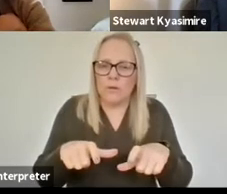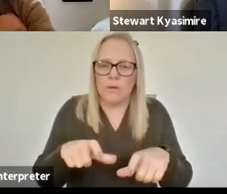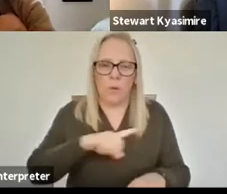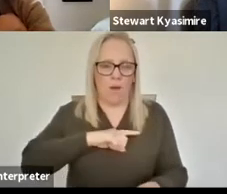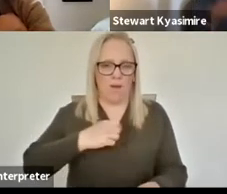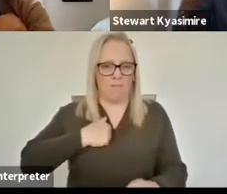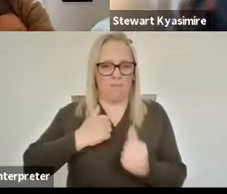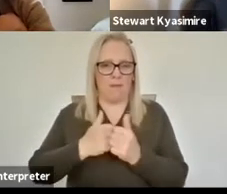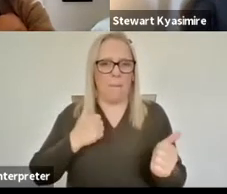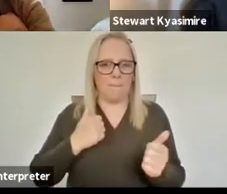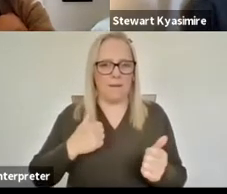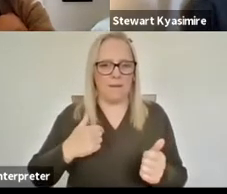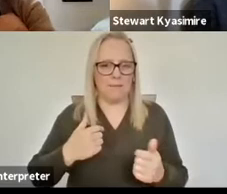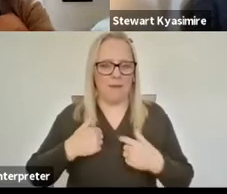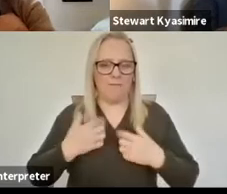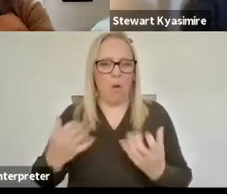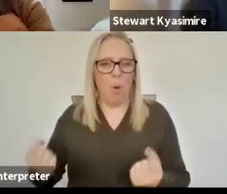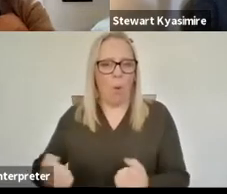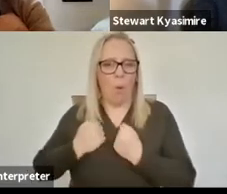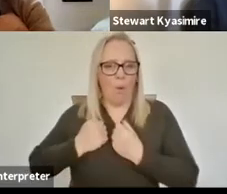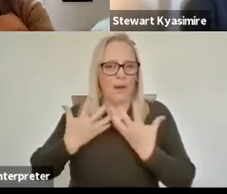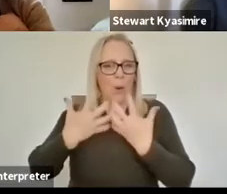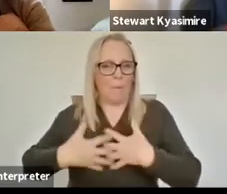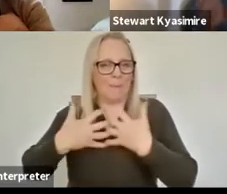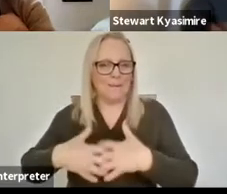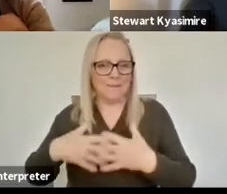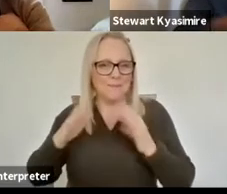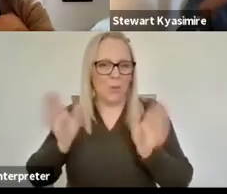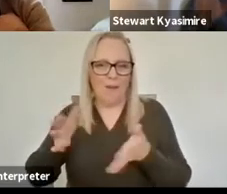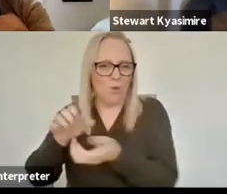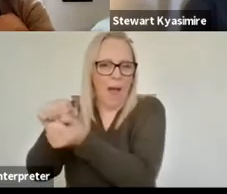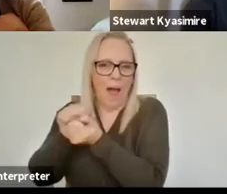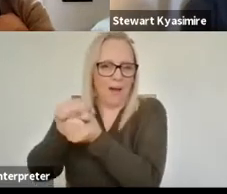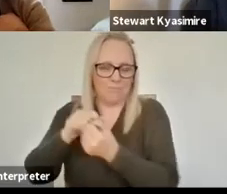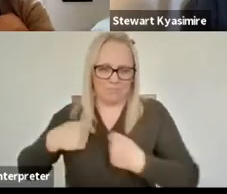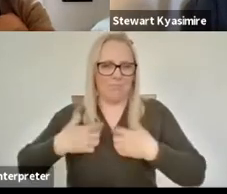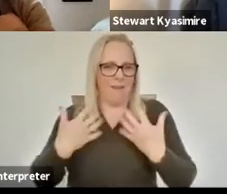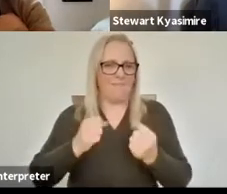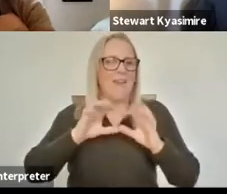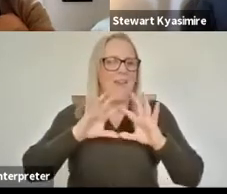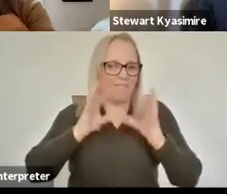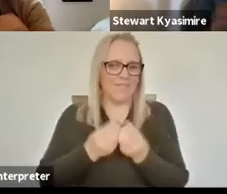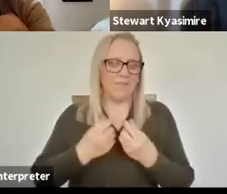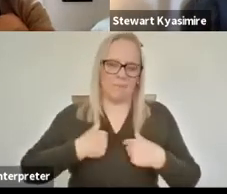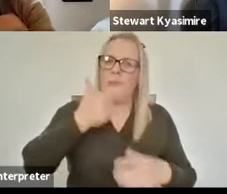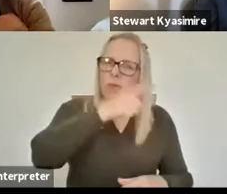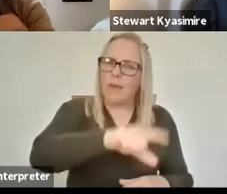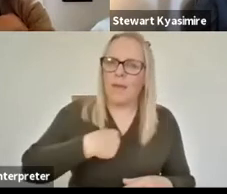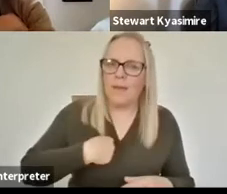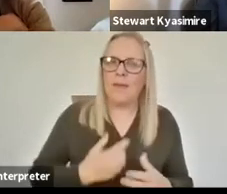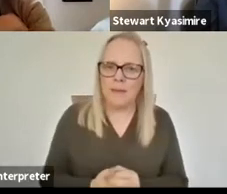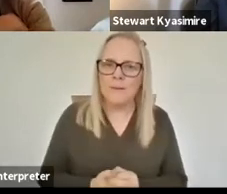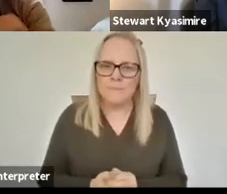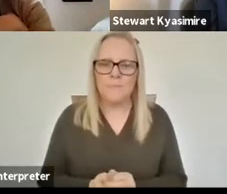own my own equipment so I didn't have to go out and hire I had all the cameras lighting etc etc so that kind of helped helped